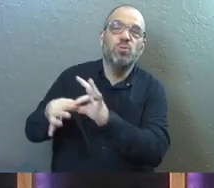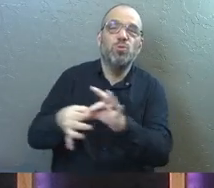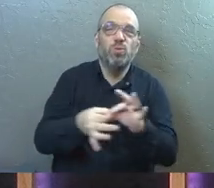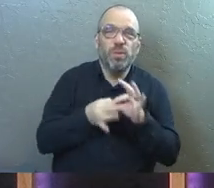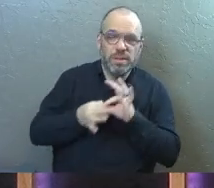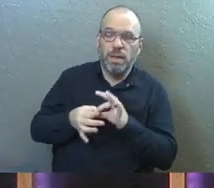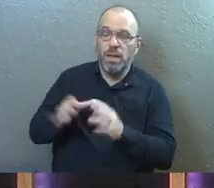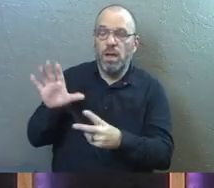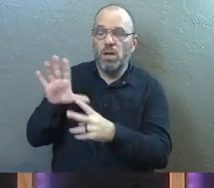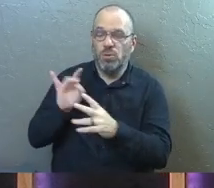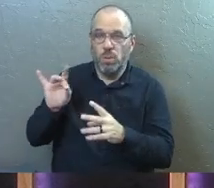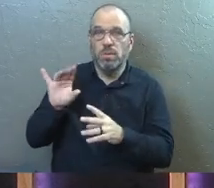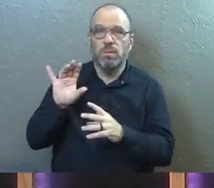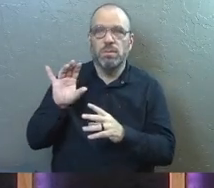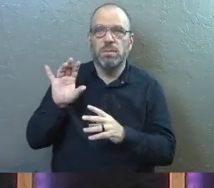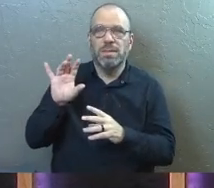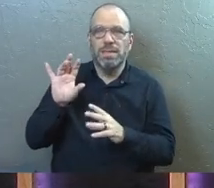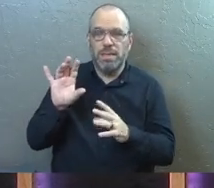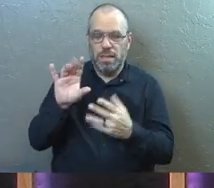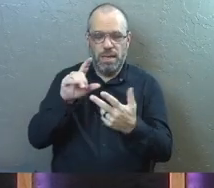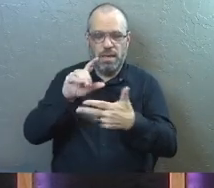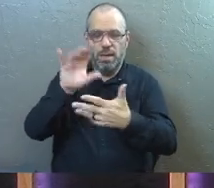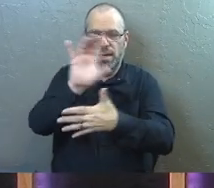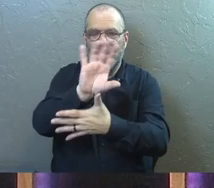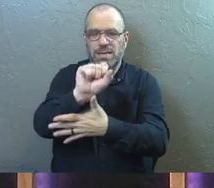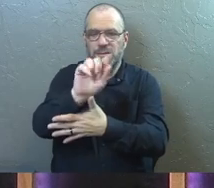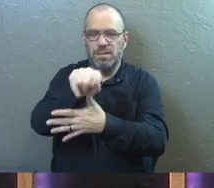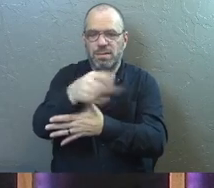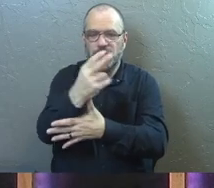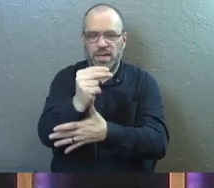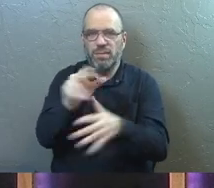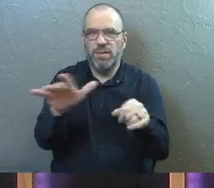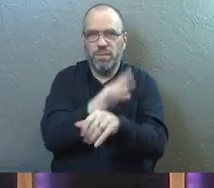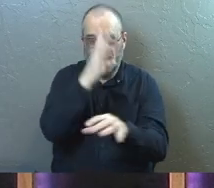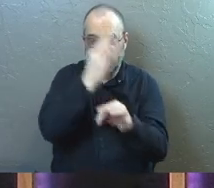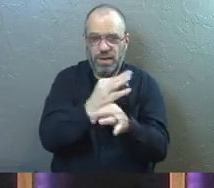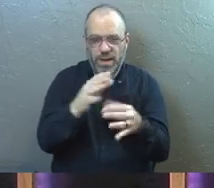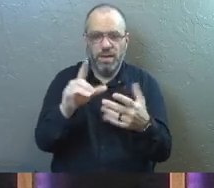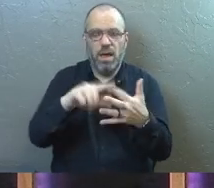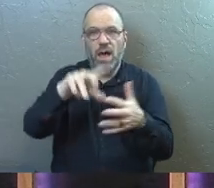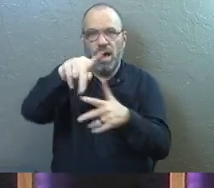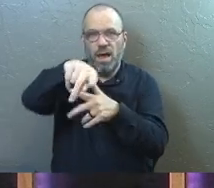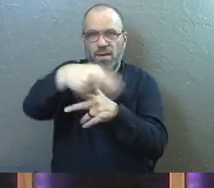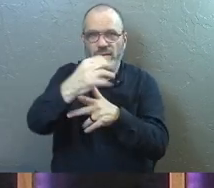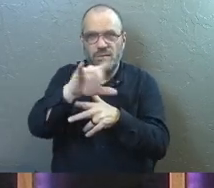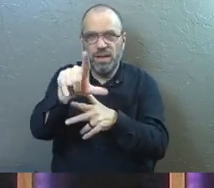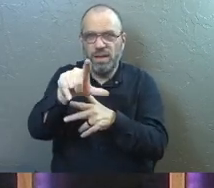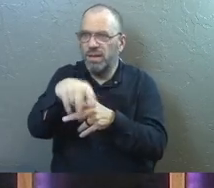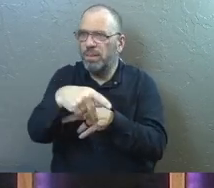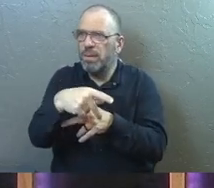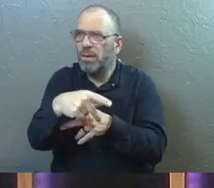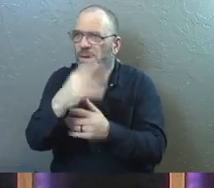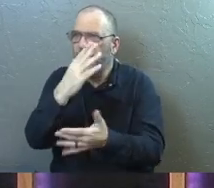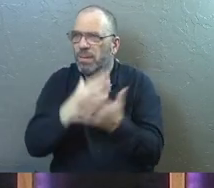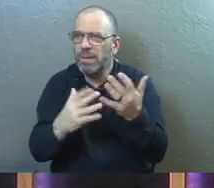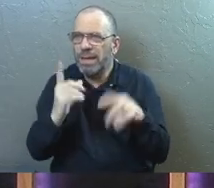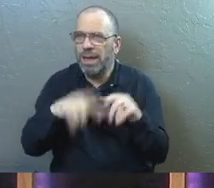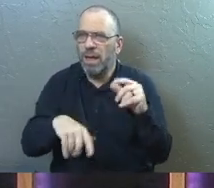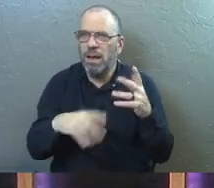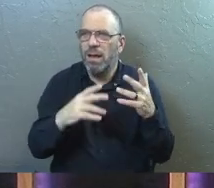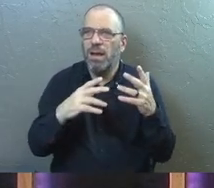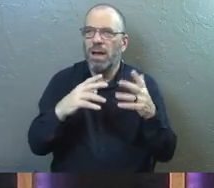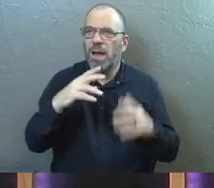and they chose the following. Stephen, a man full of faith in the Holy Spirit. Philip, and I'm not going to pronounce some of these right,